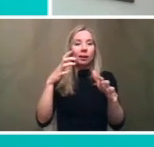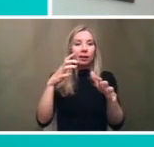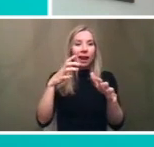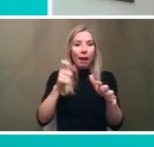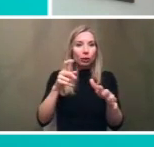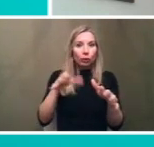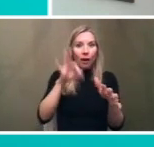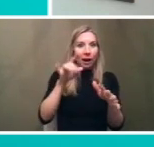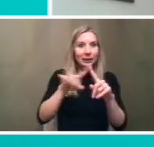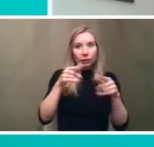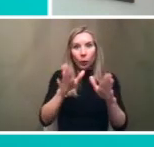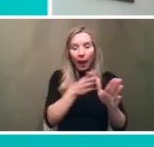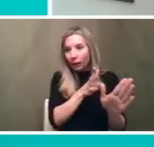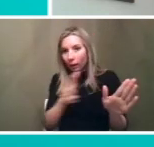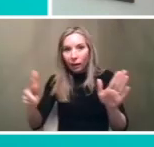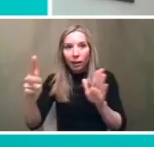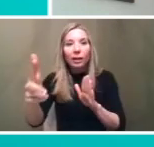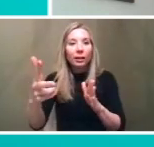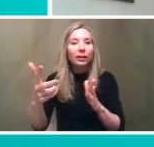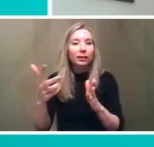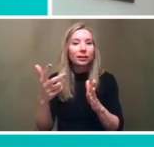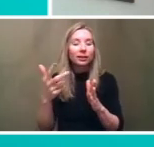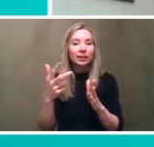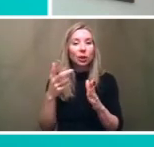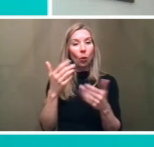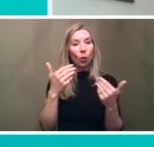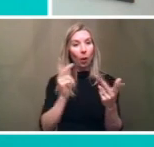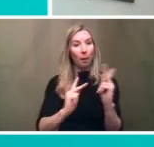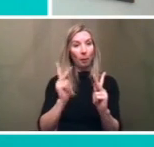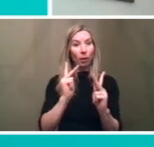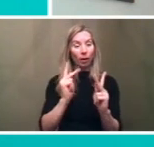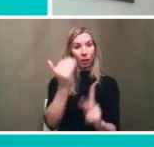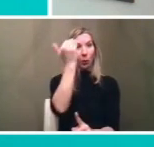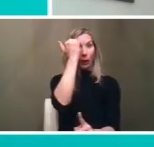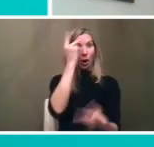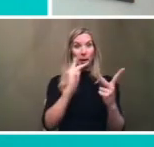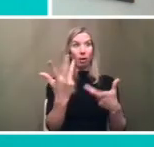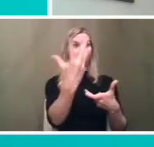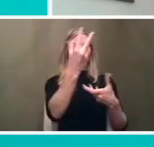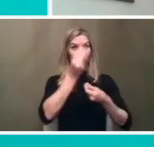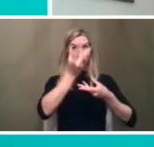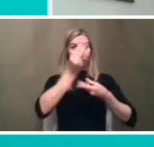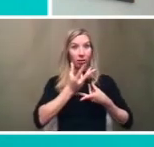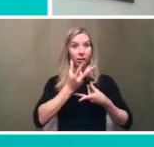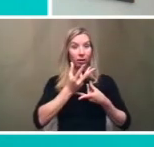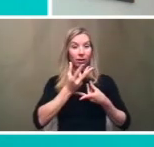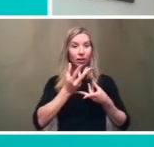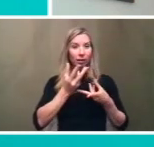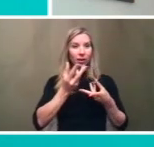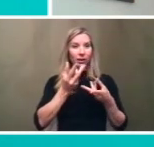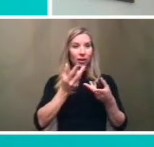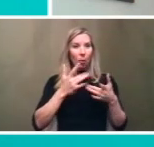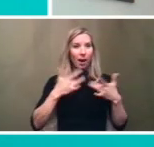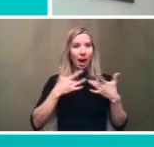yeah so having people um engage with us along those that information i